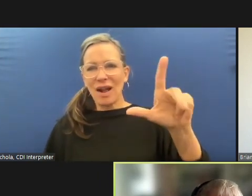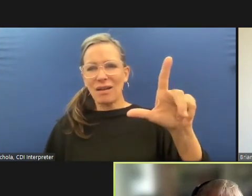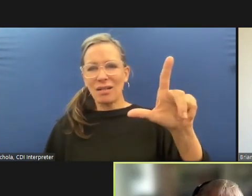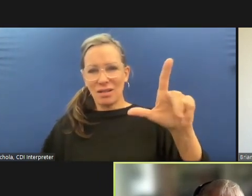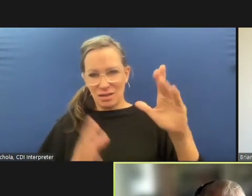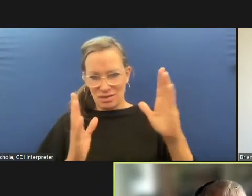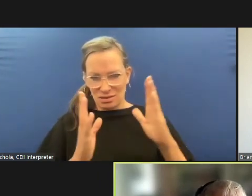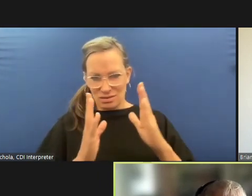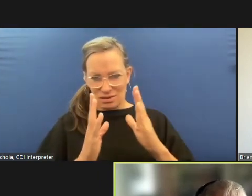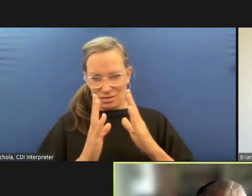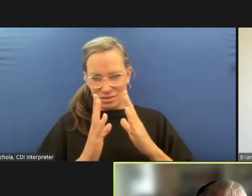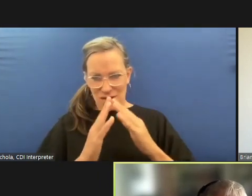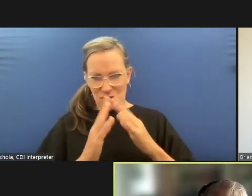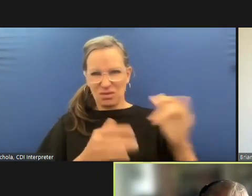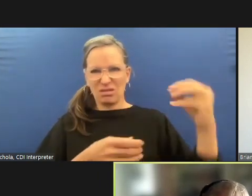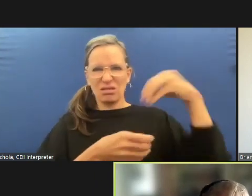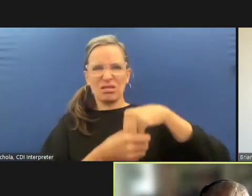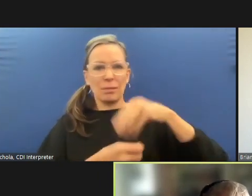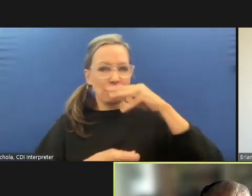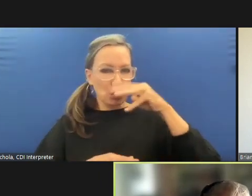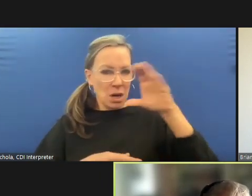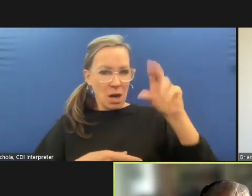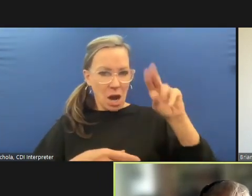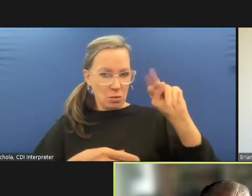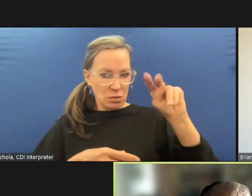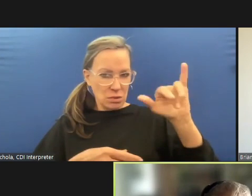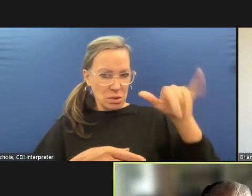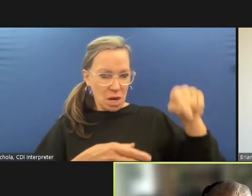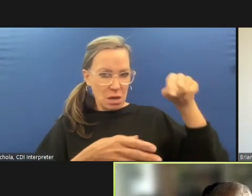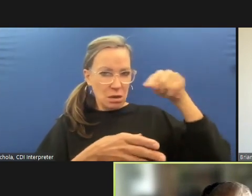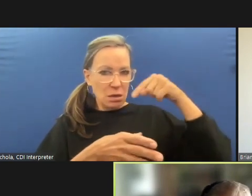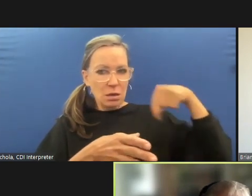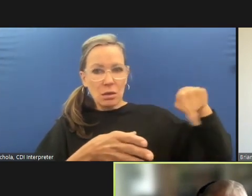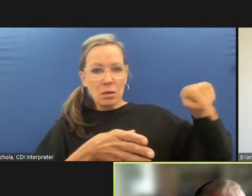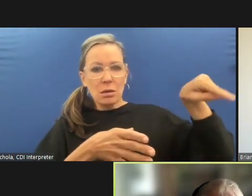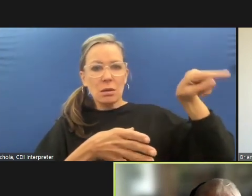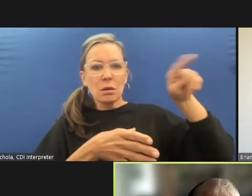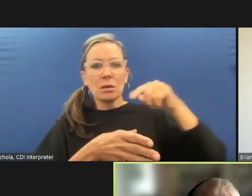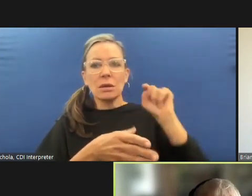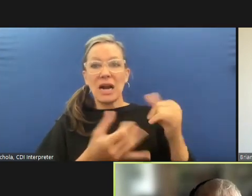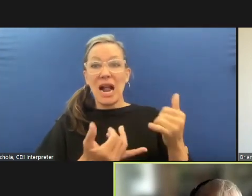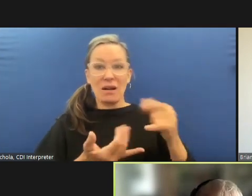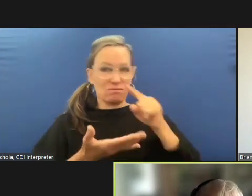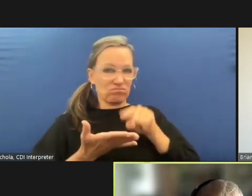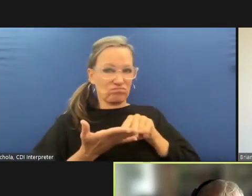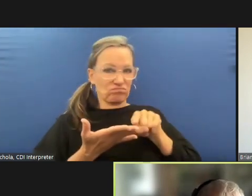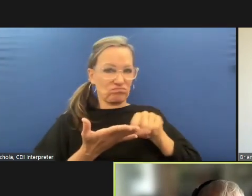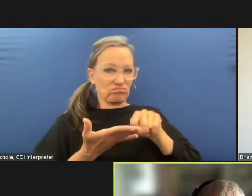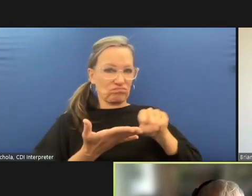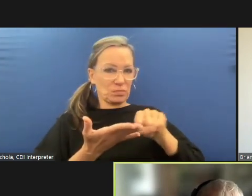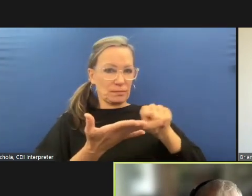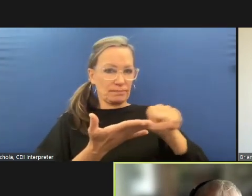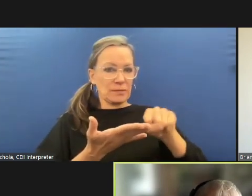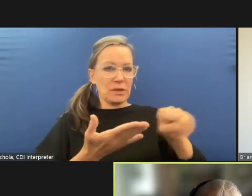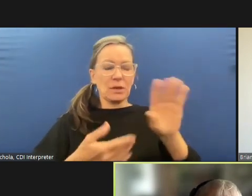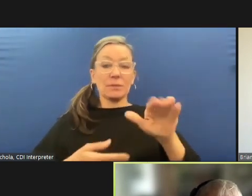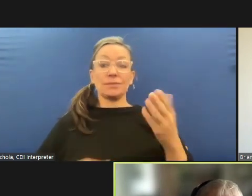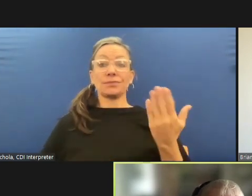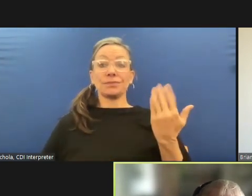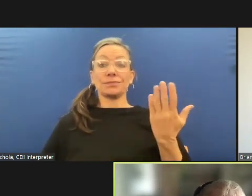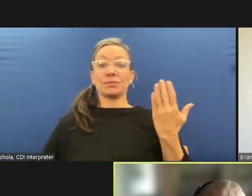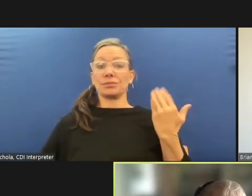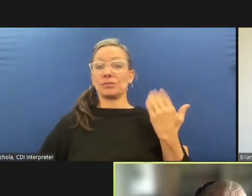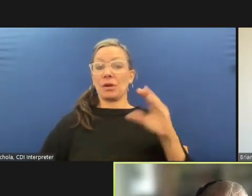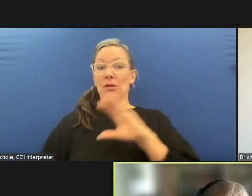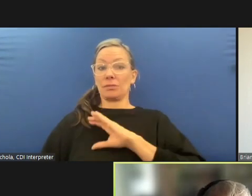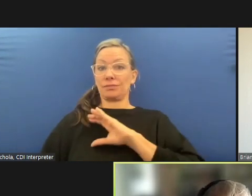is being led by a former policeman and the community just threw up its hands at that point regardless of we